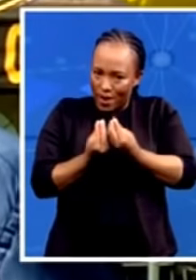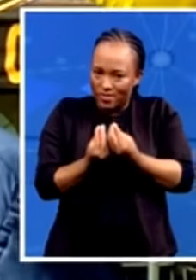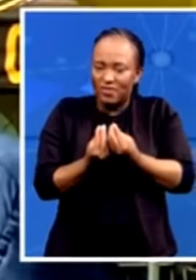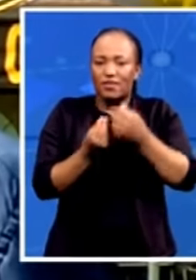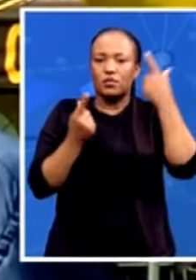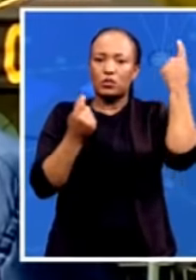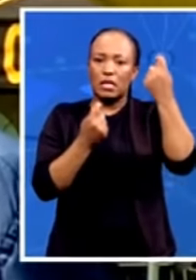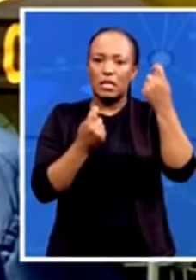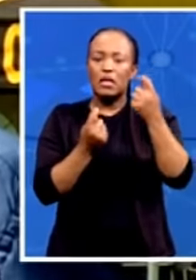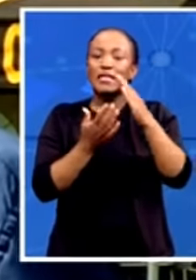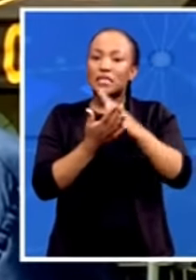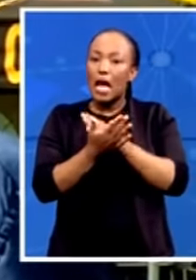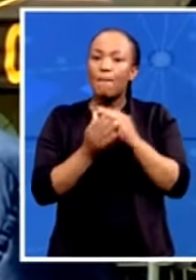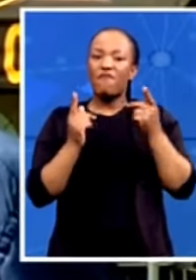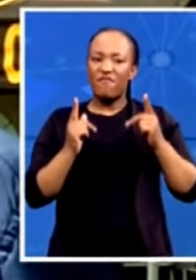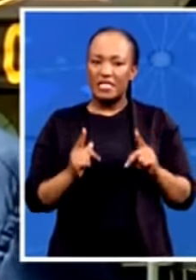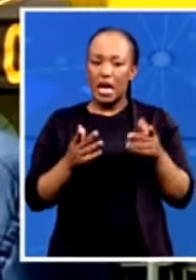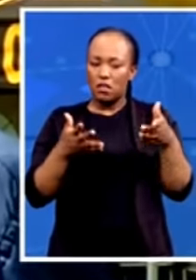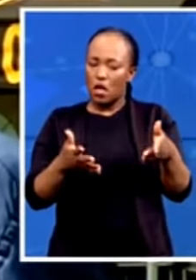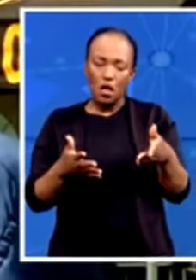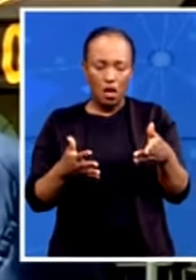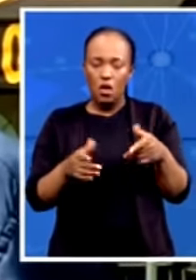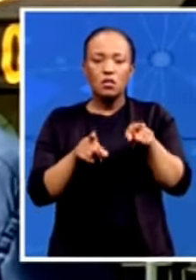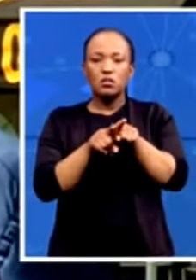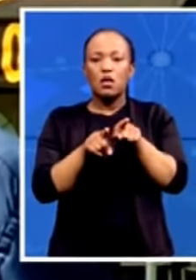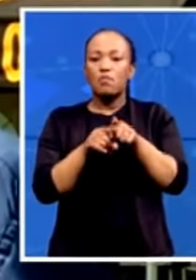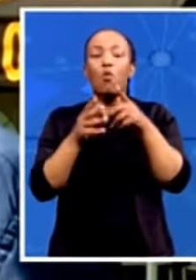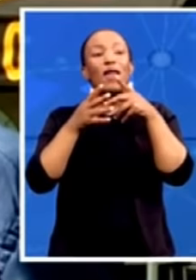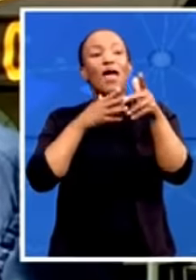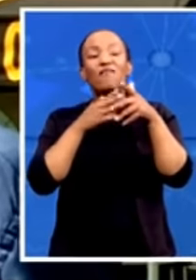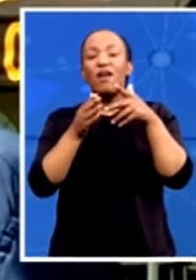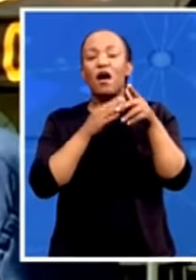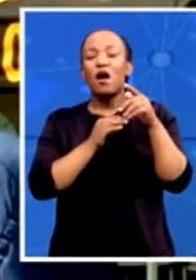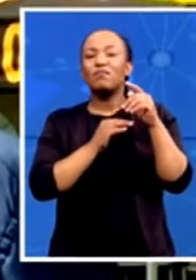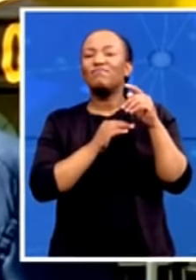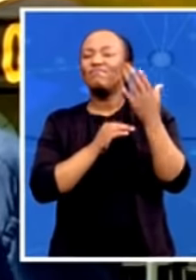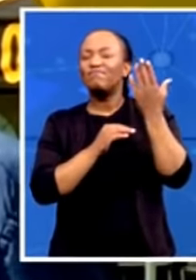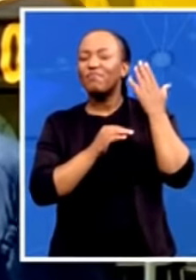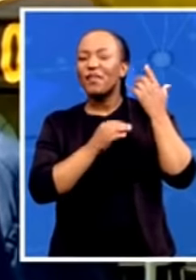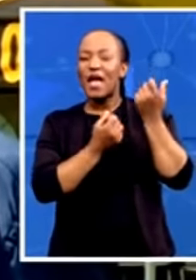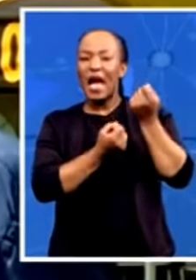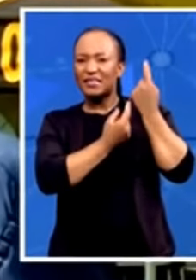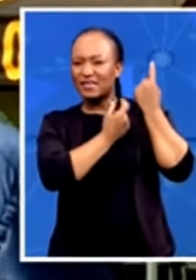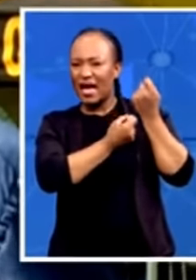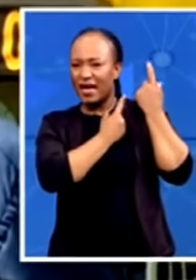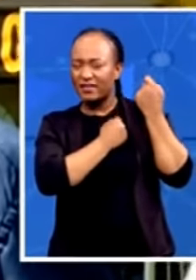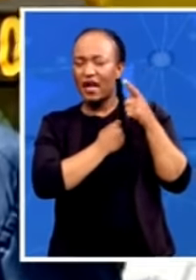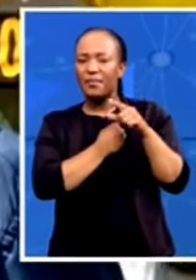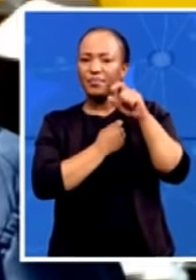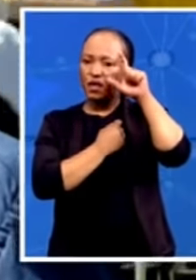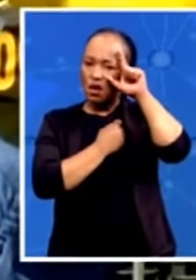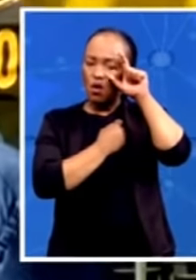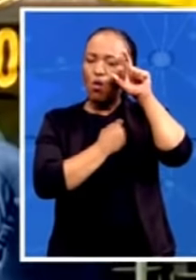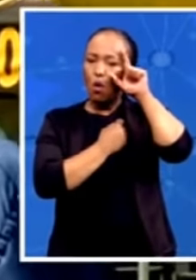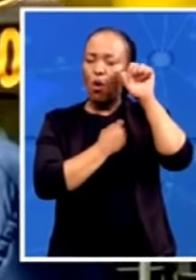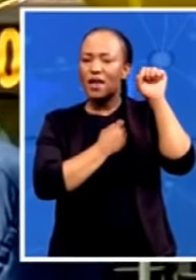but even our forefathers, wherever they are, Abbo Oliver Tambo, Abbo Dr. Exaya Pixilgasem, Abbo Solomon Matlang, are happy